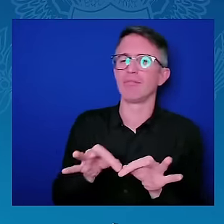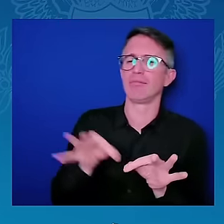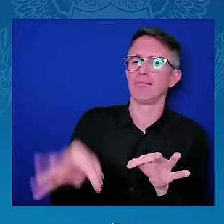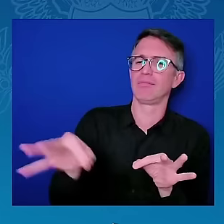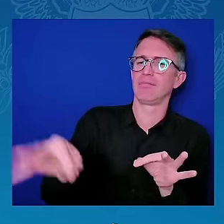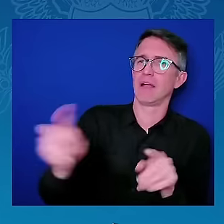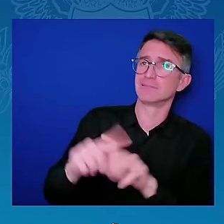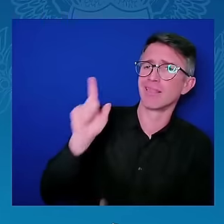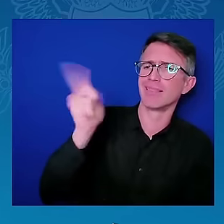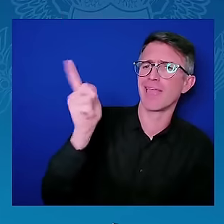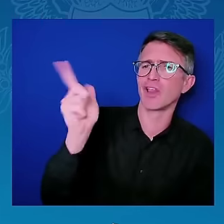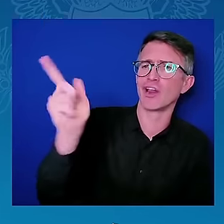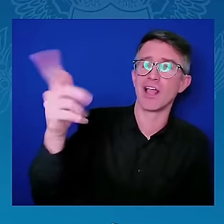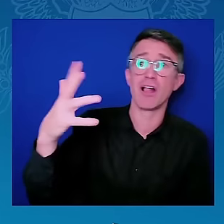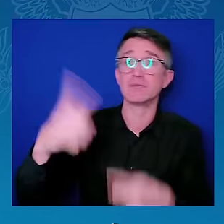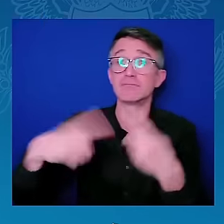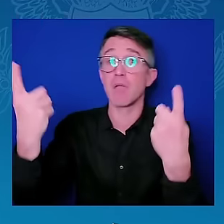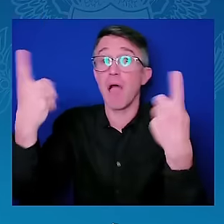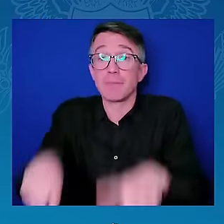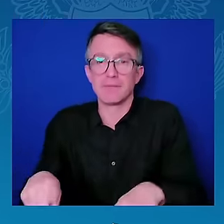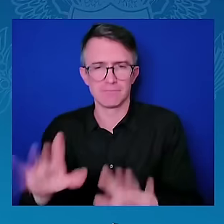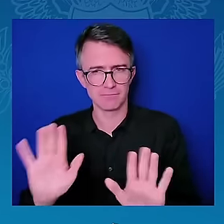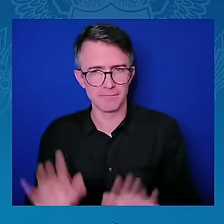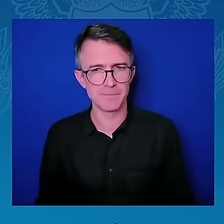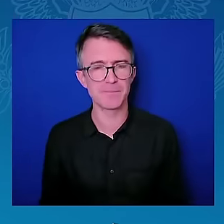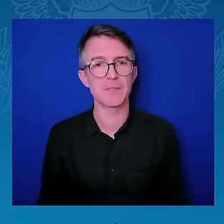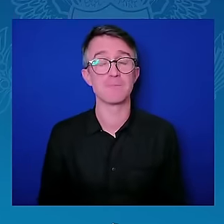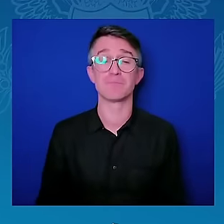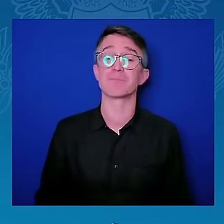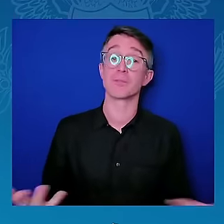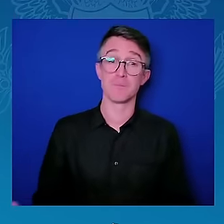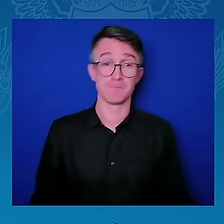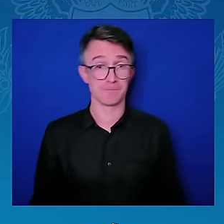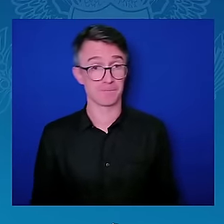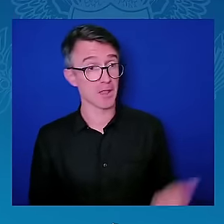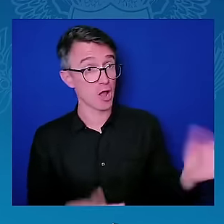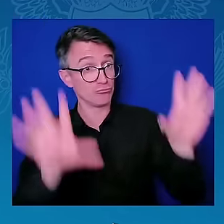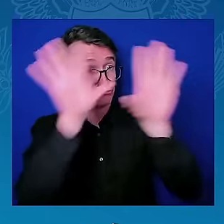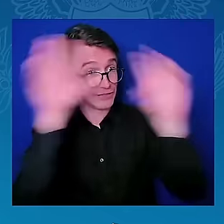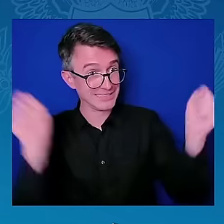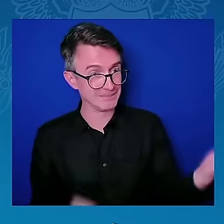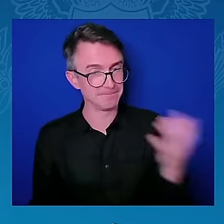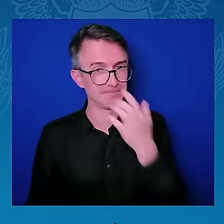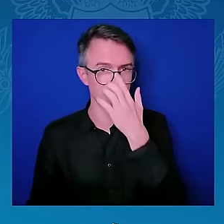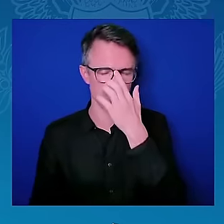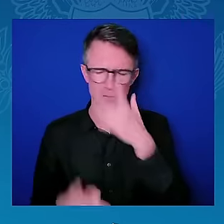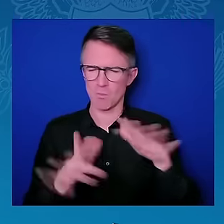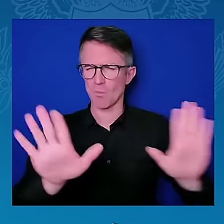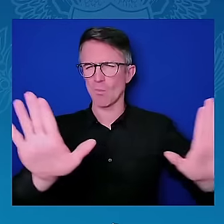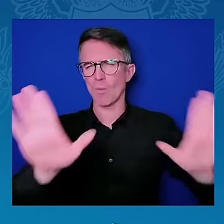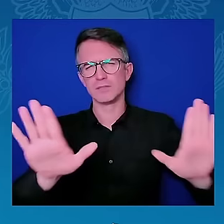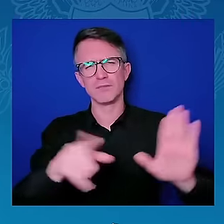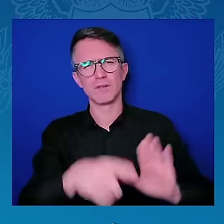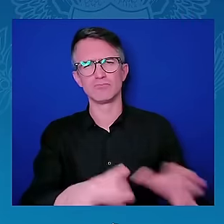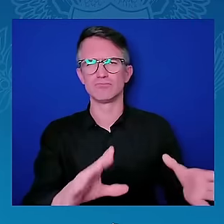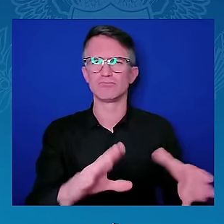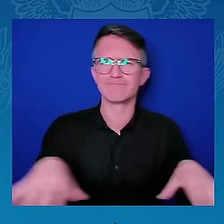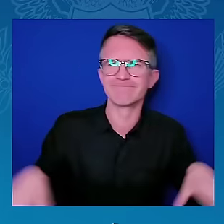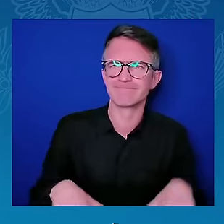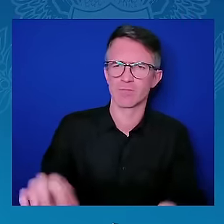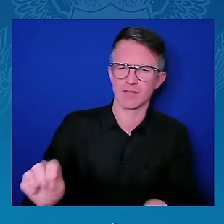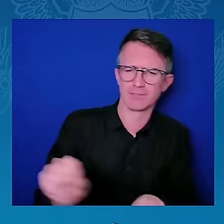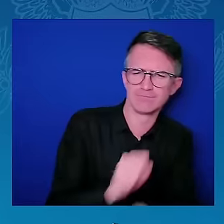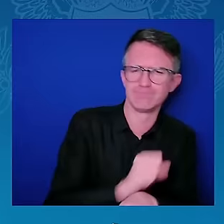economic development and promote opportunity. So, and also, by the way, advancing gender equality and